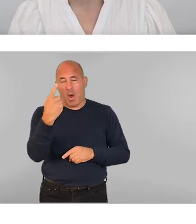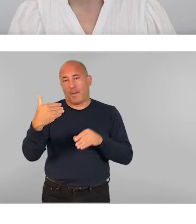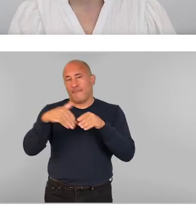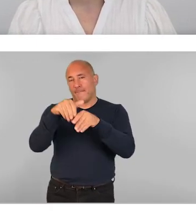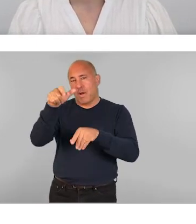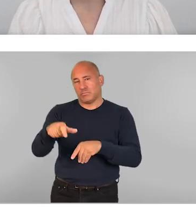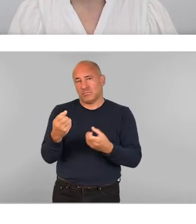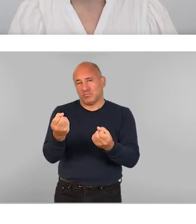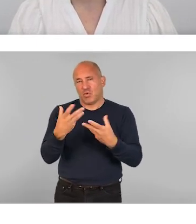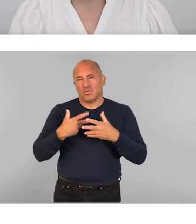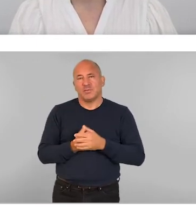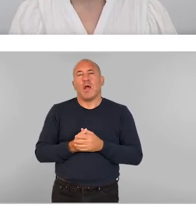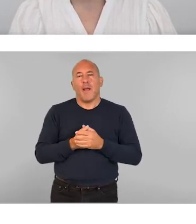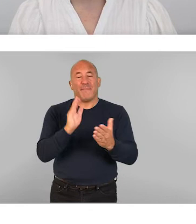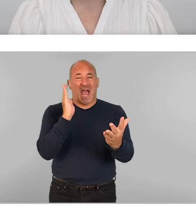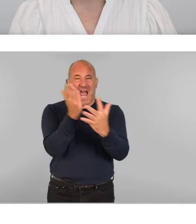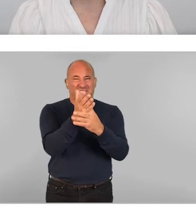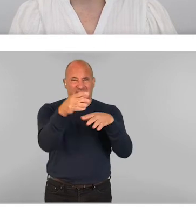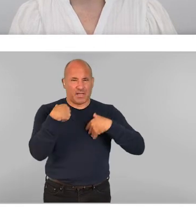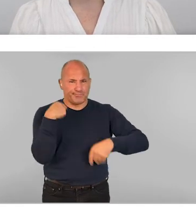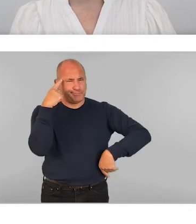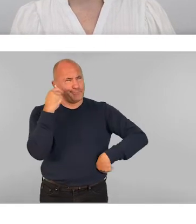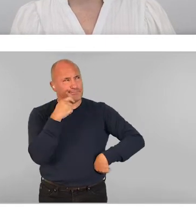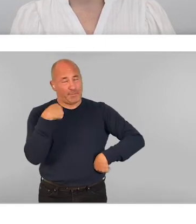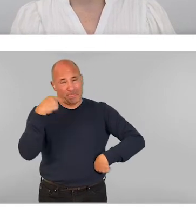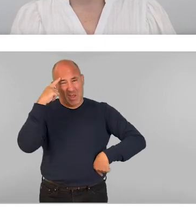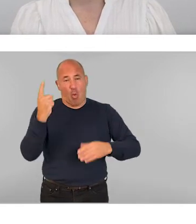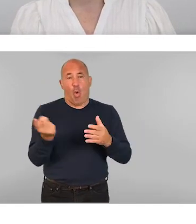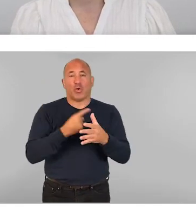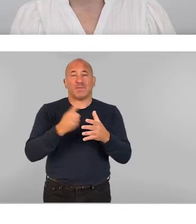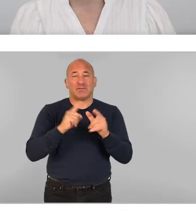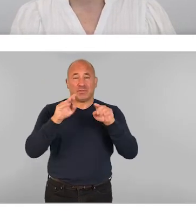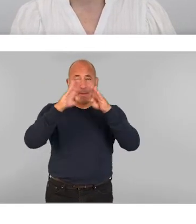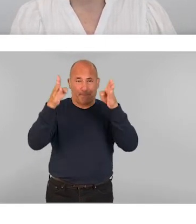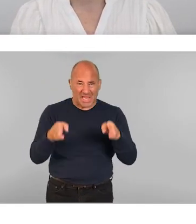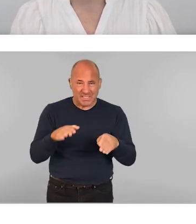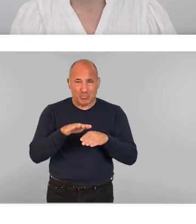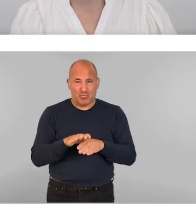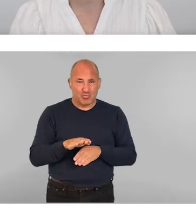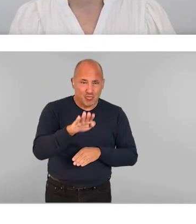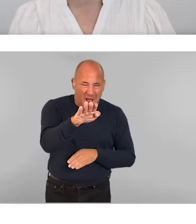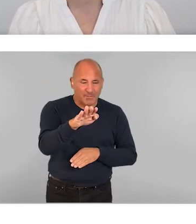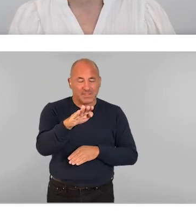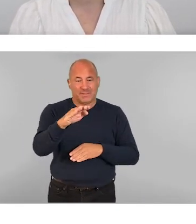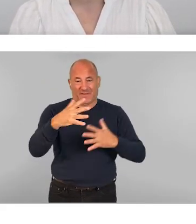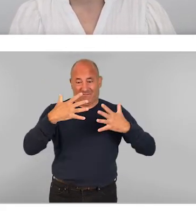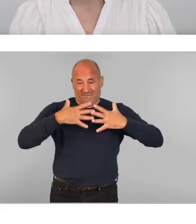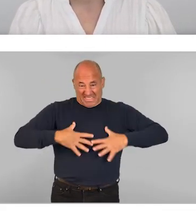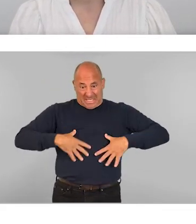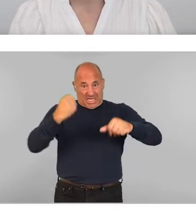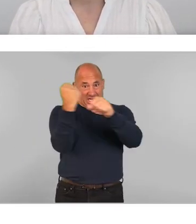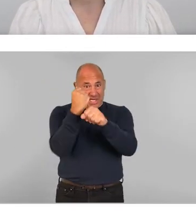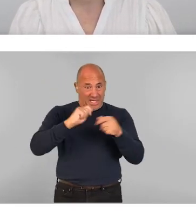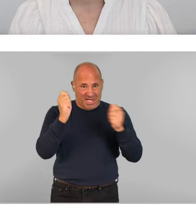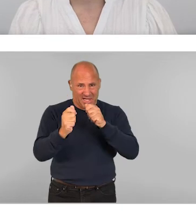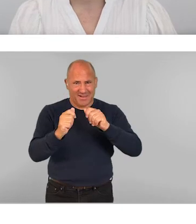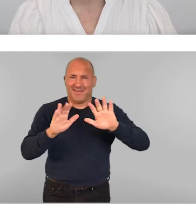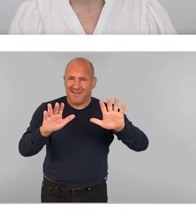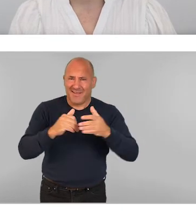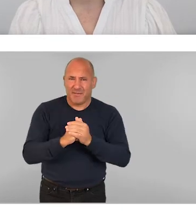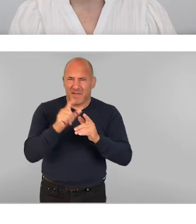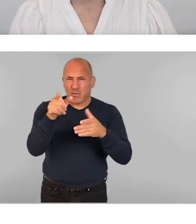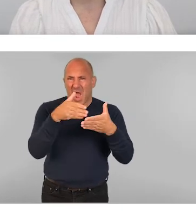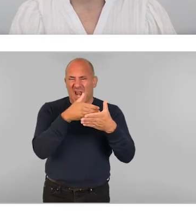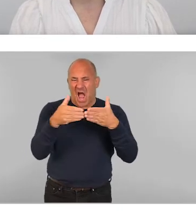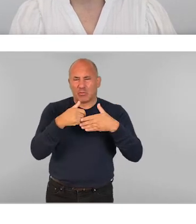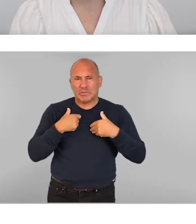replied, when we think about access, we automatically think of buildings and ramps and what's needed to physically be there. Yet actually, if